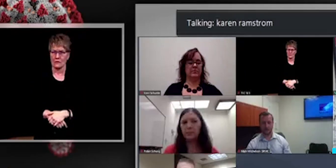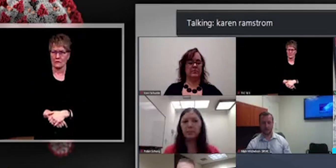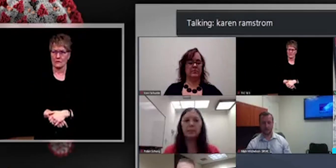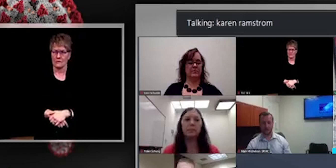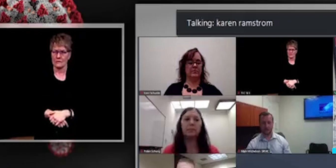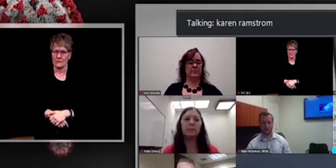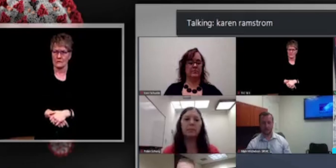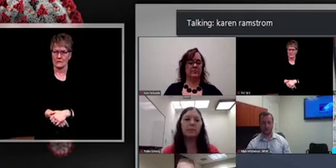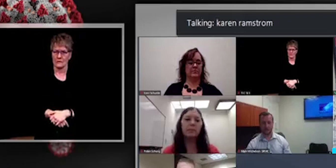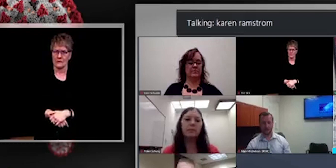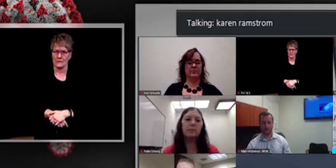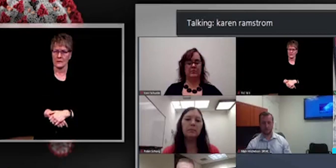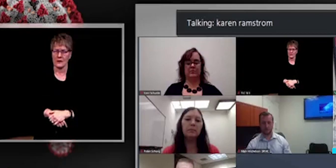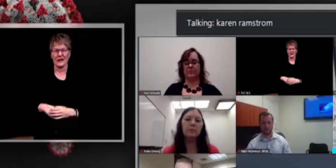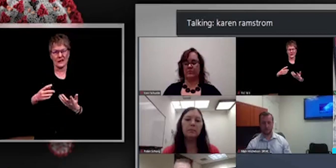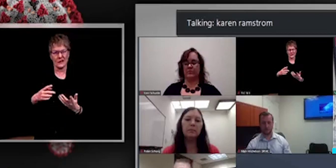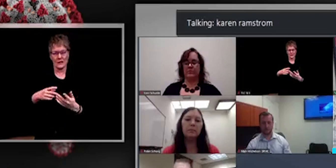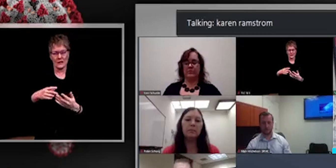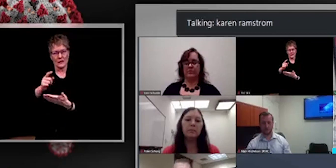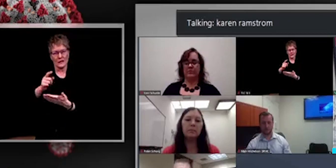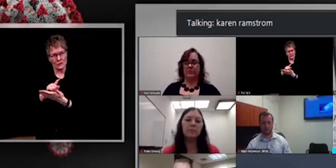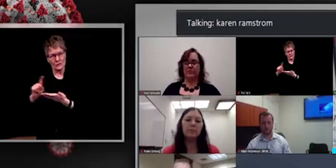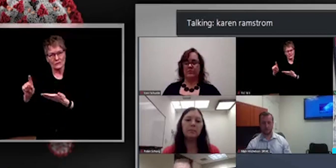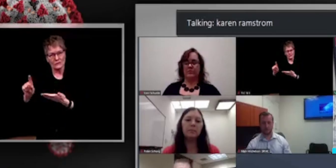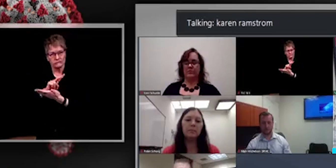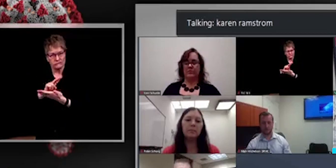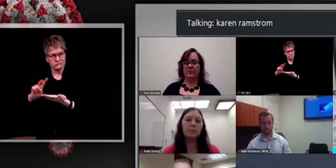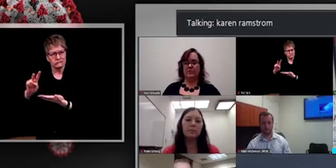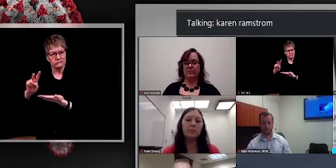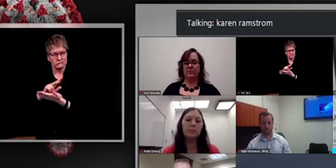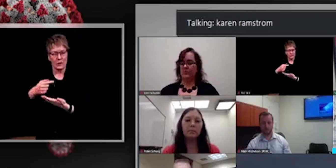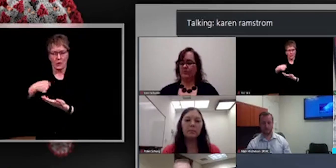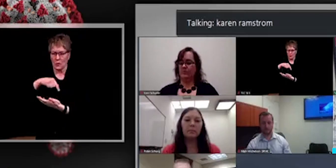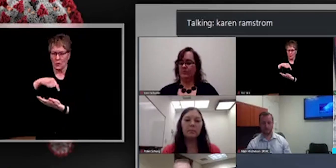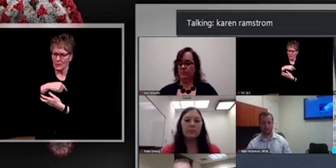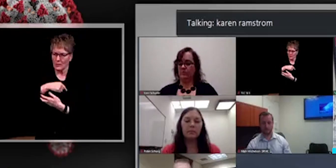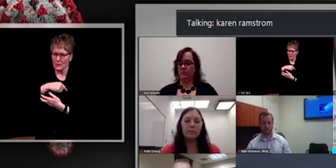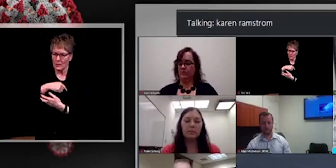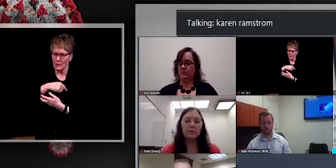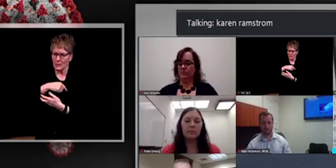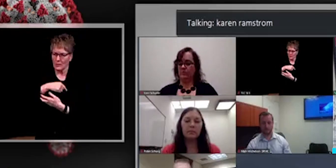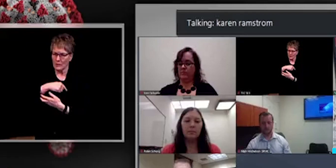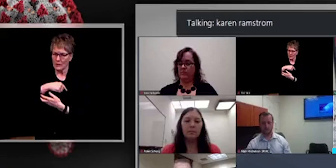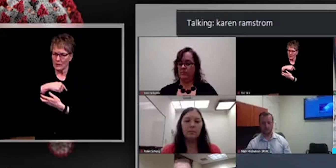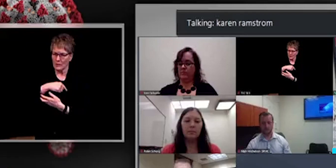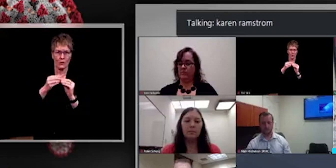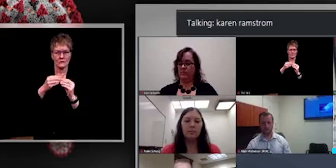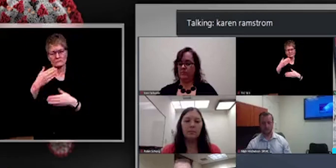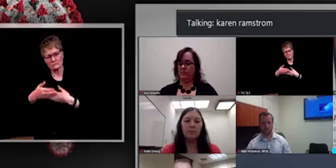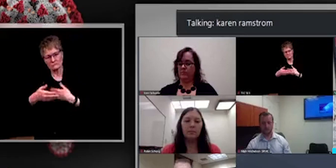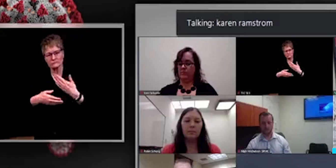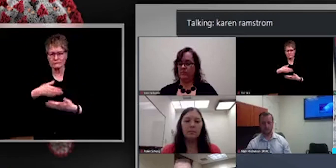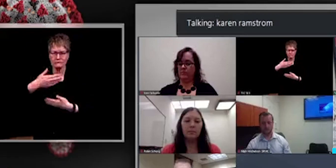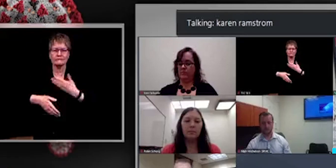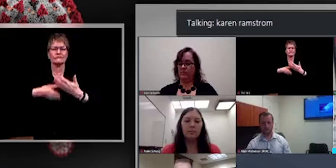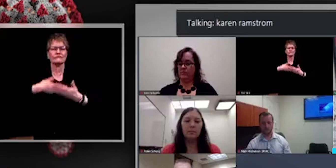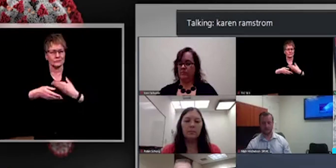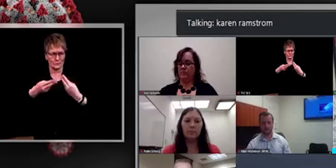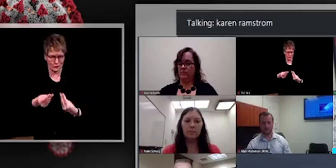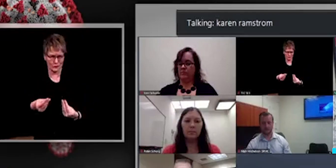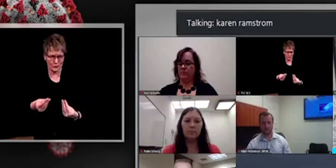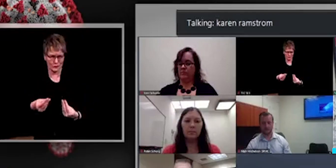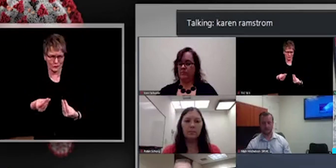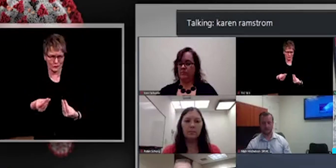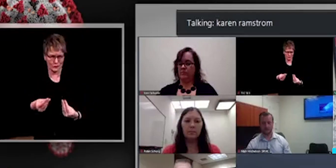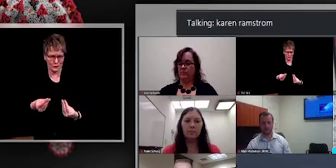into more of a regular regimen. We'll, we will have a better idea about what we can anticipate coming. Um, our allocation for the